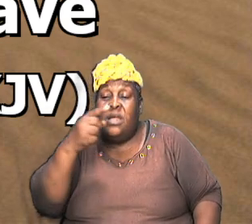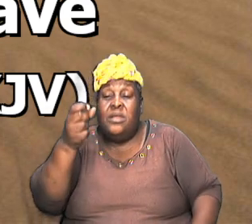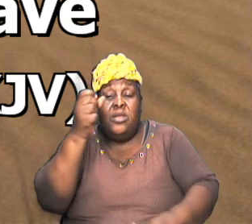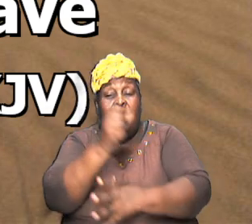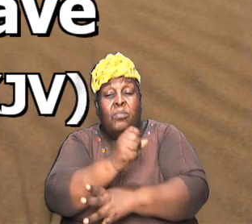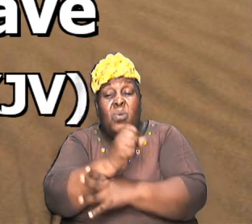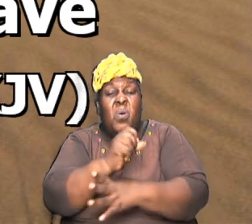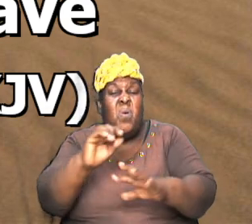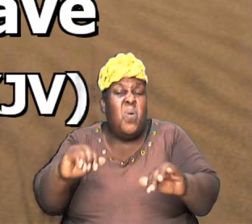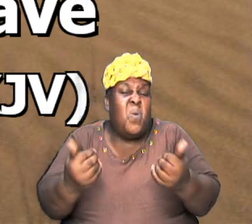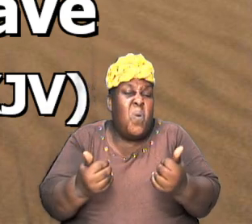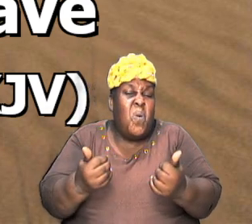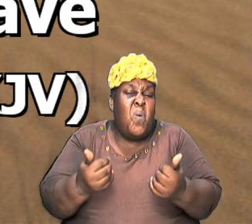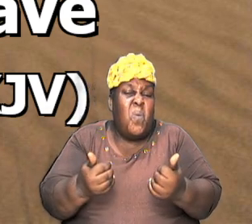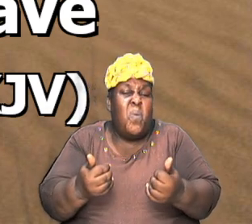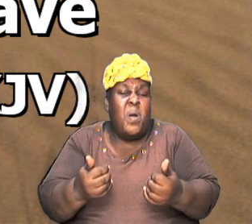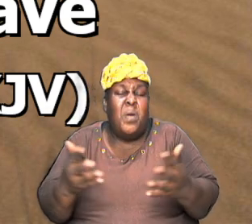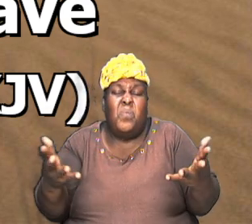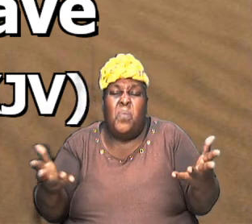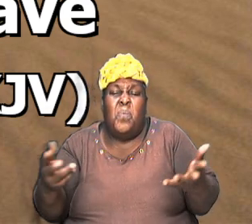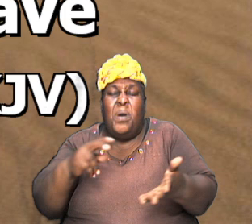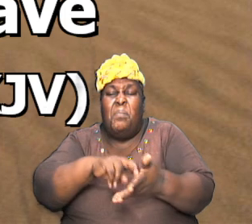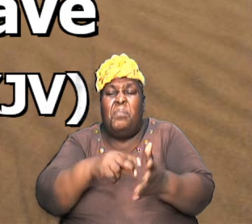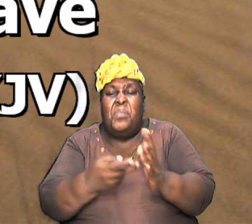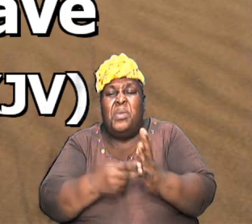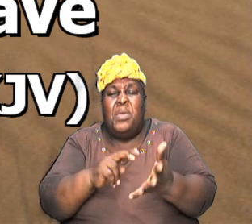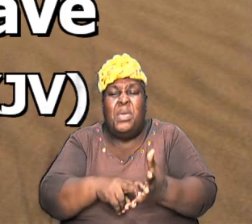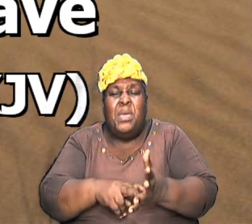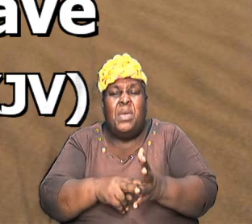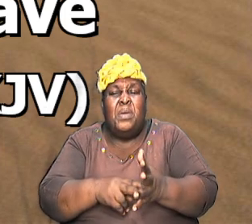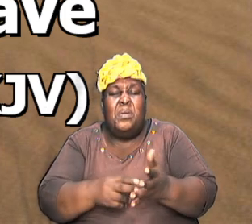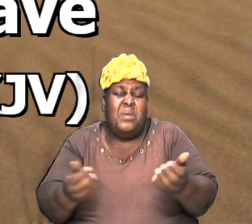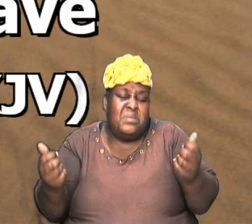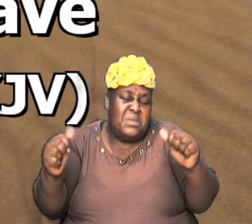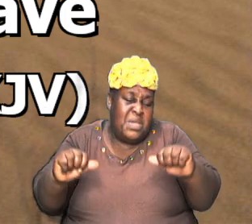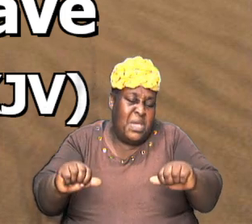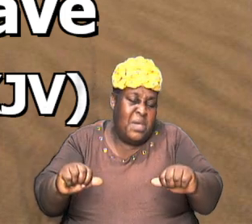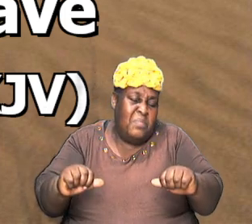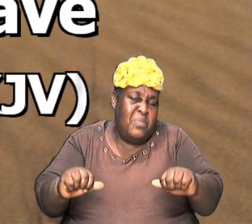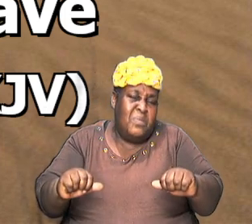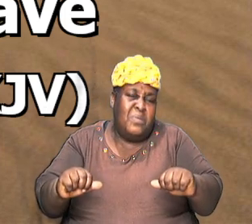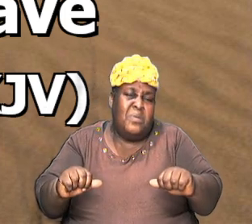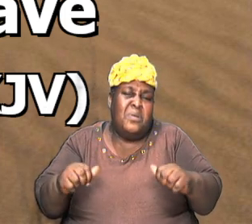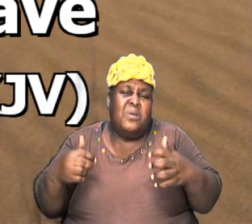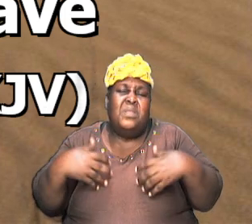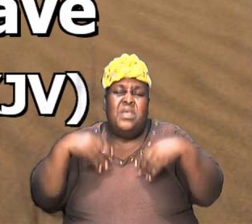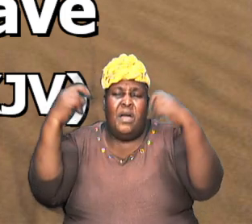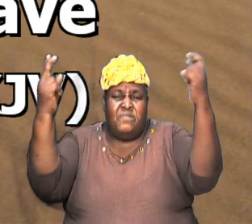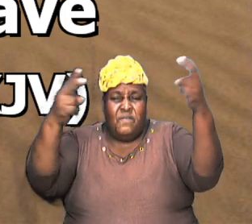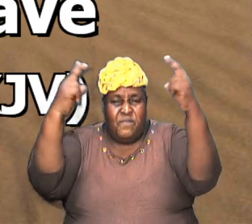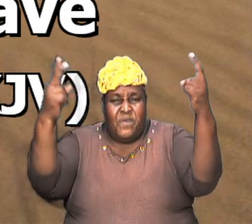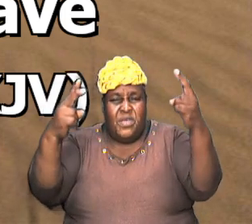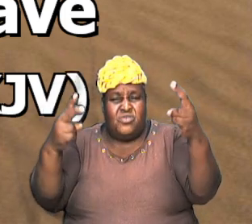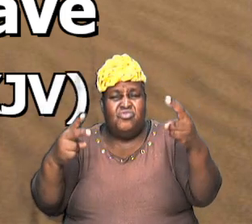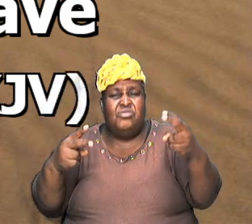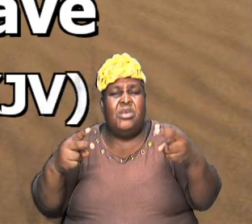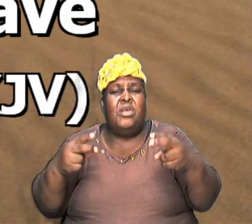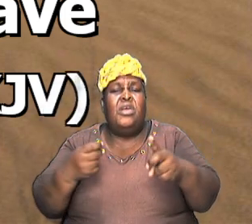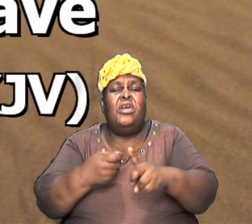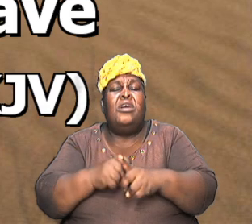how and by what means he was able to overcome those enemies remember it was a